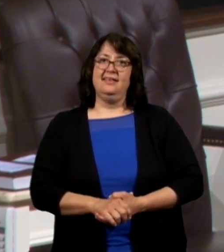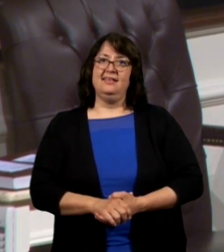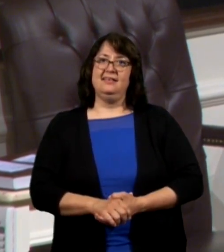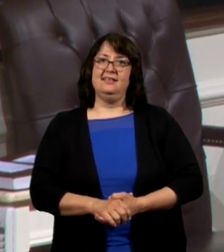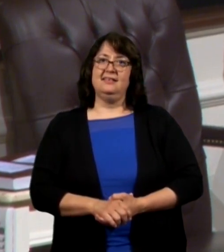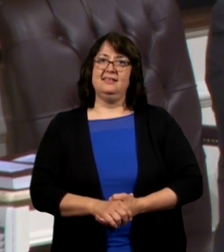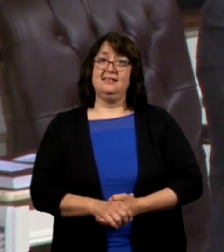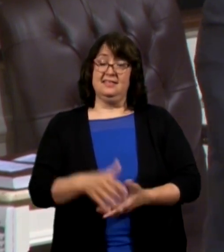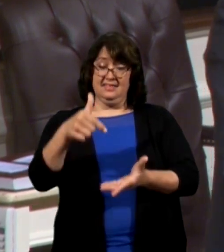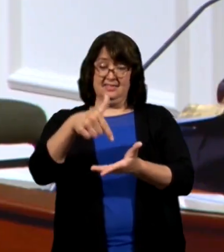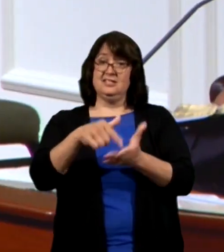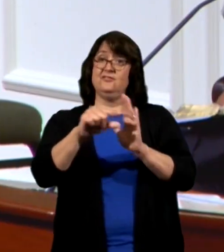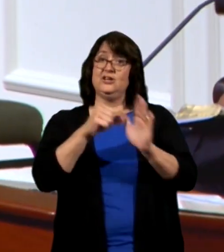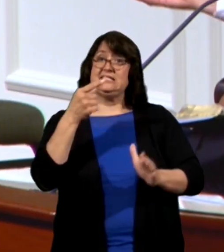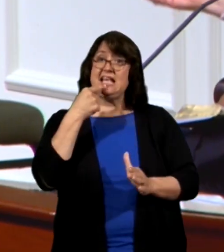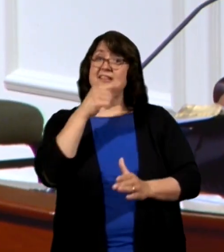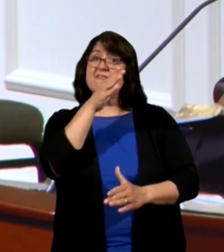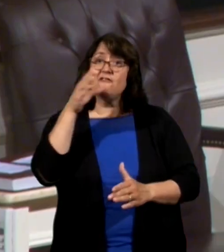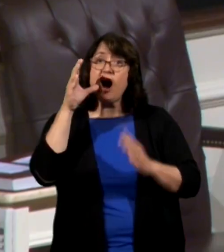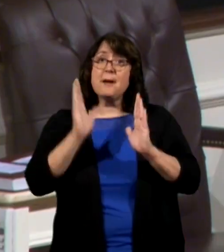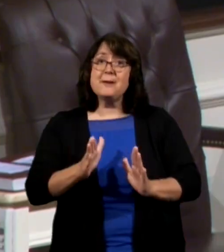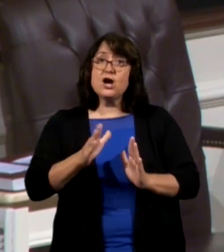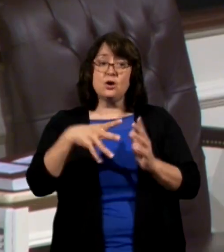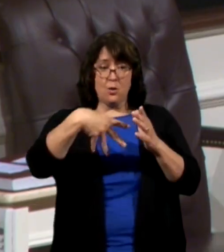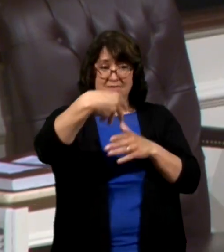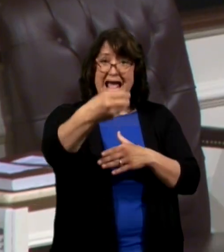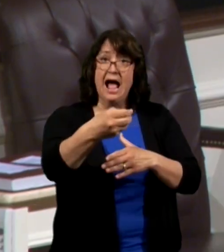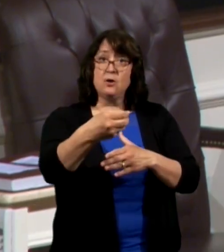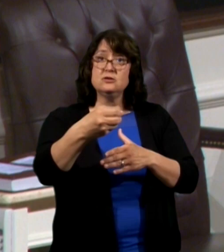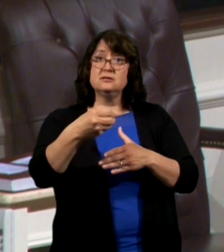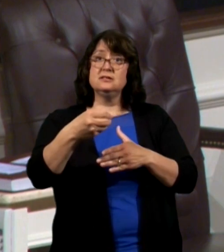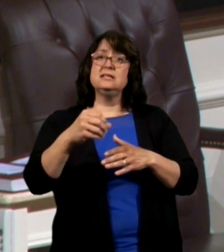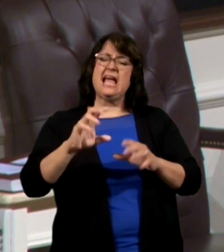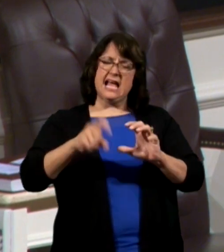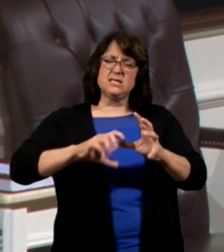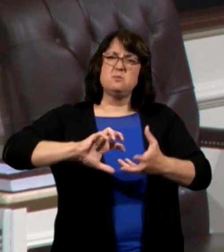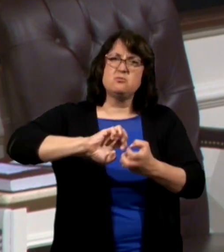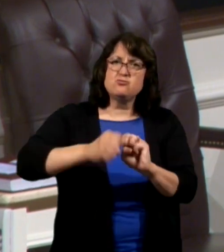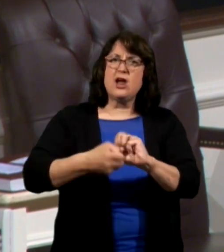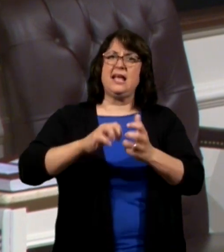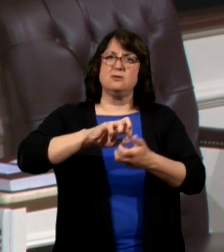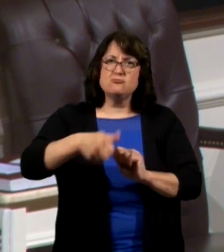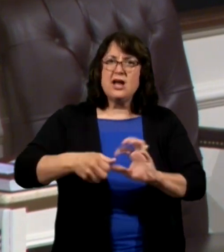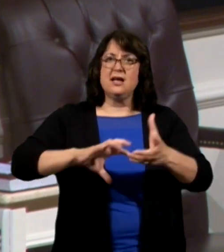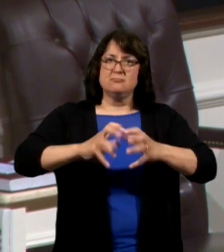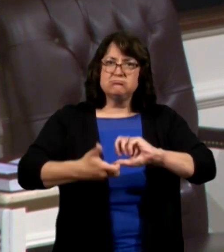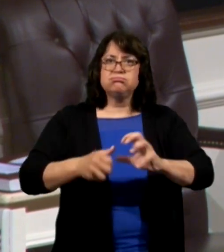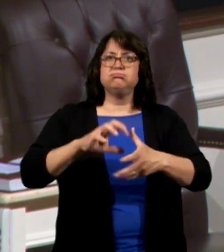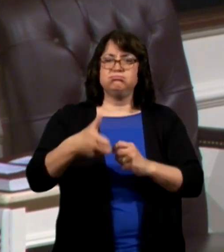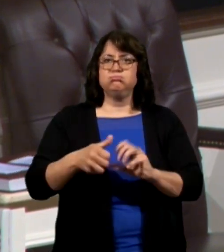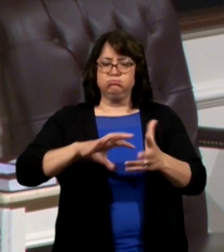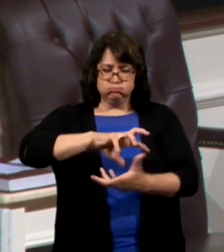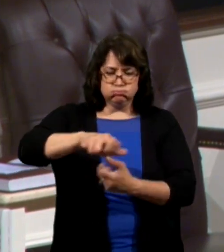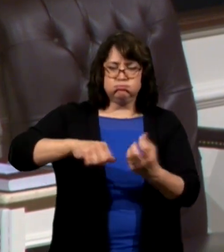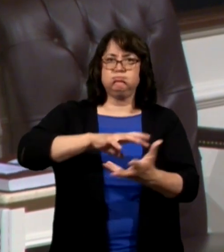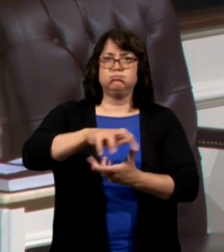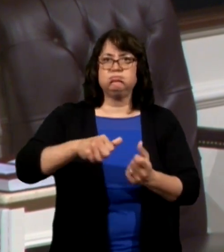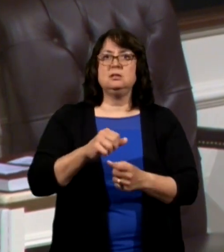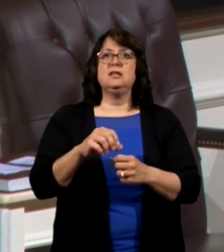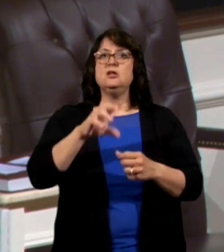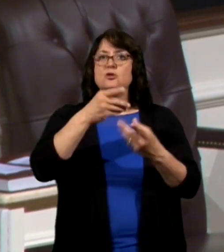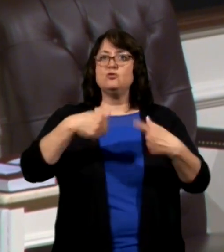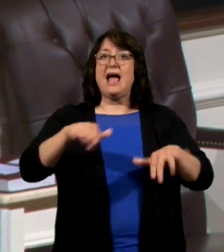and here he says look a farmer when he goes out and plows he breaks the clods of his ground in verse 25 when